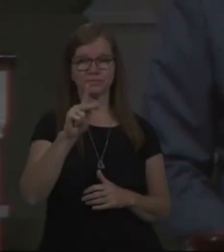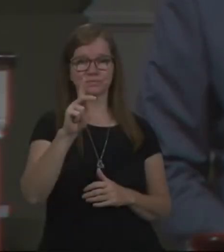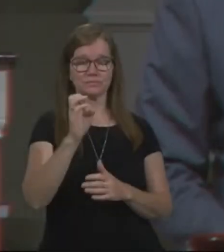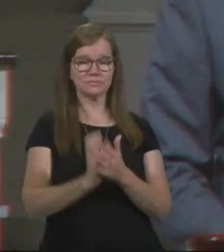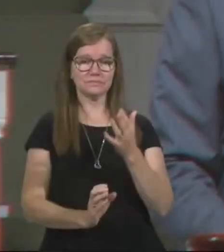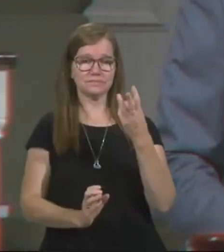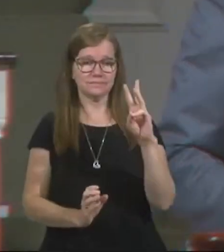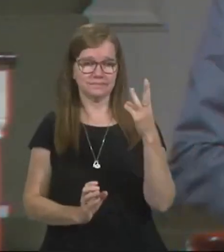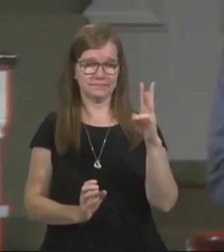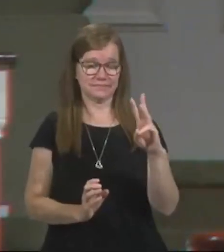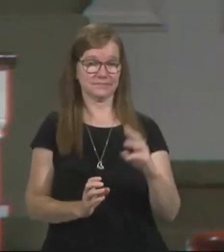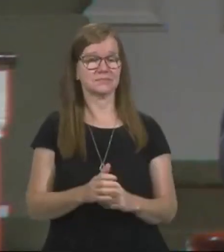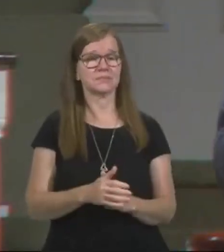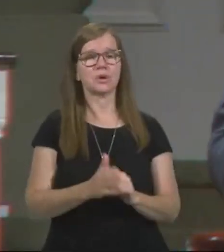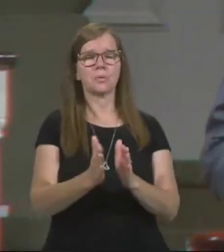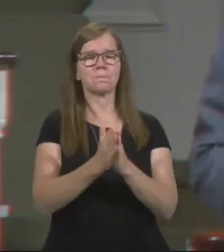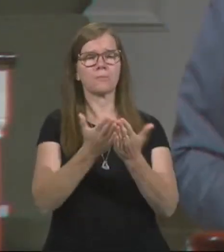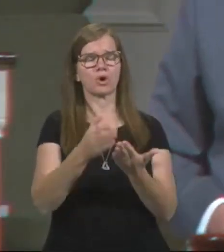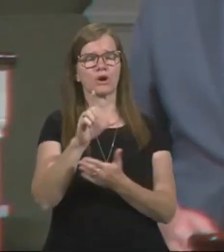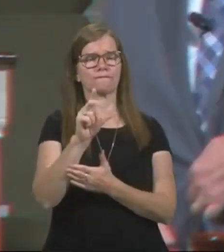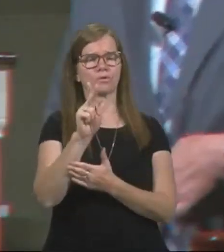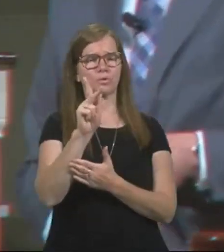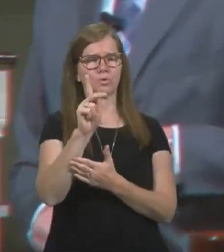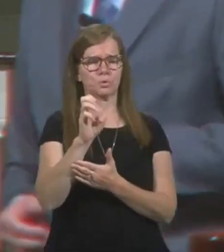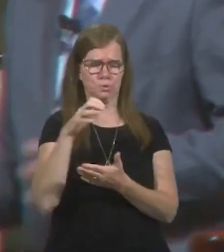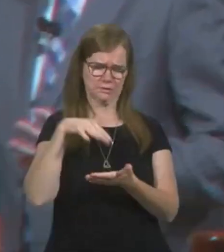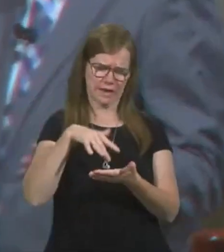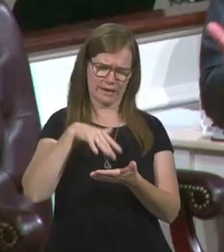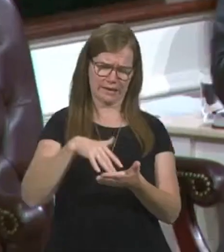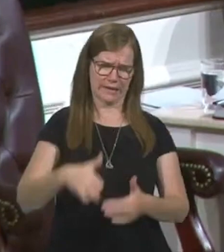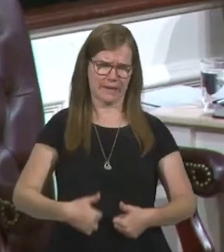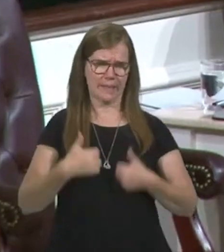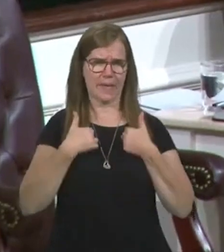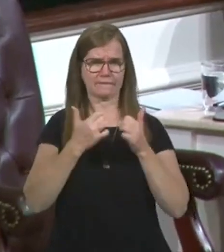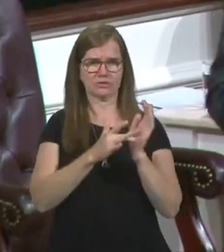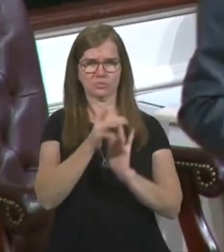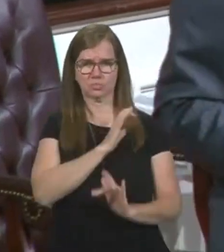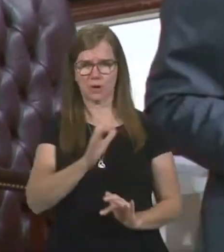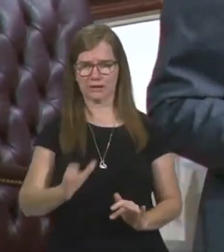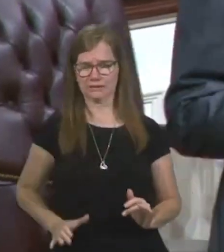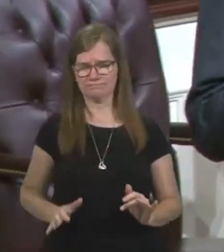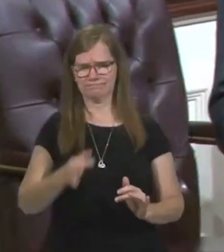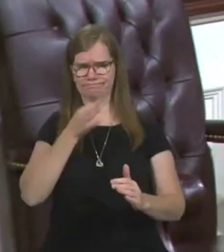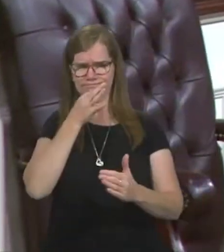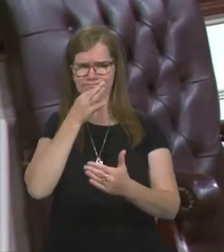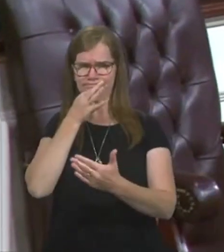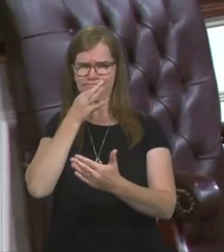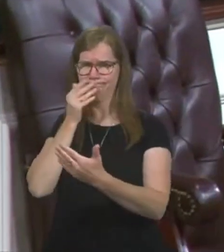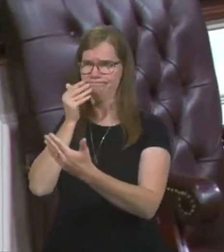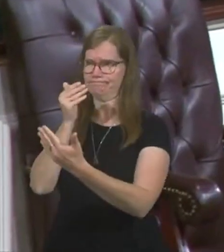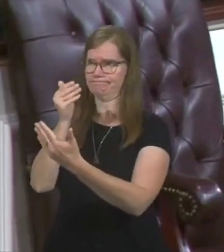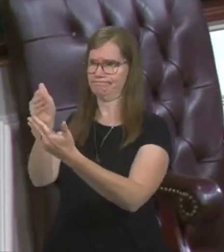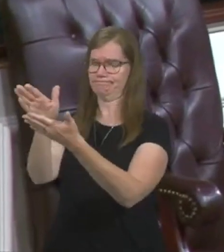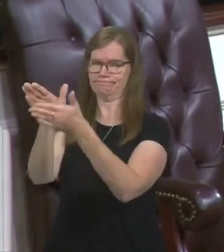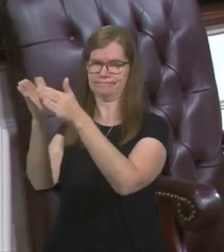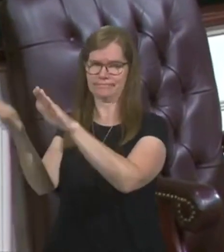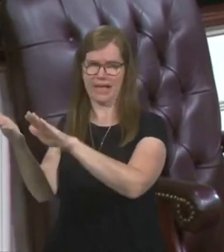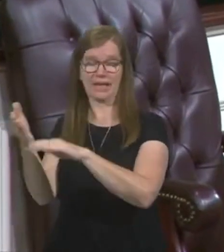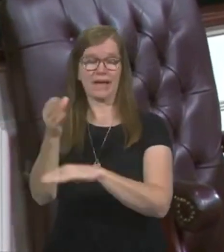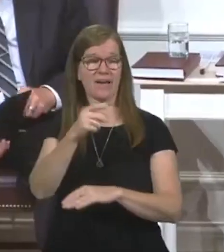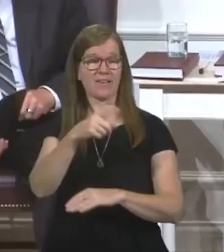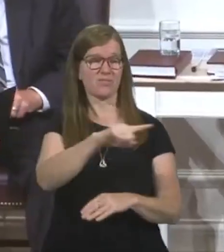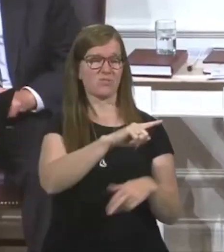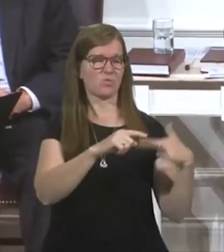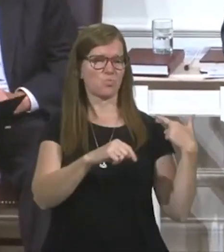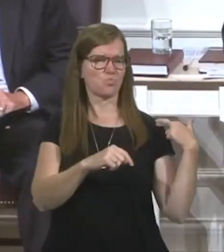In the book of Luke now, we're studying the life of the Lord Jesus Christ. He's at the end of his ministry, and he's being badgered and frustrated by